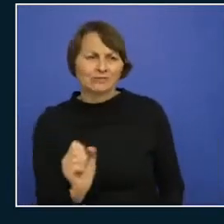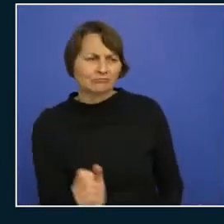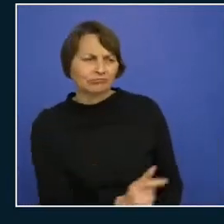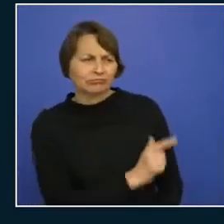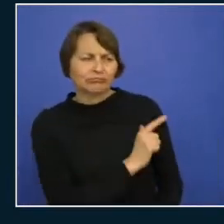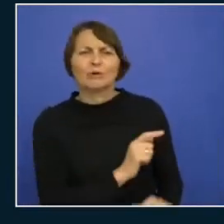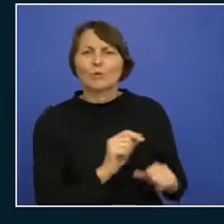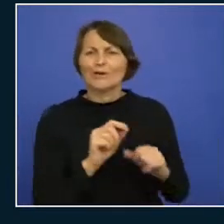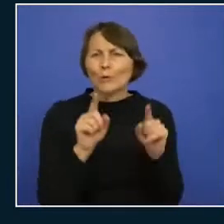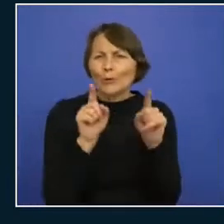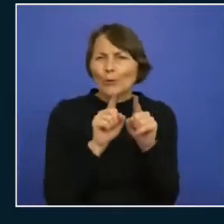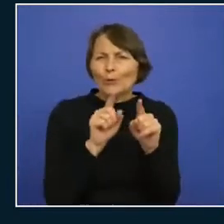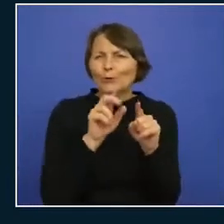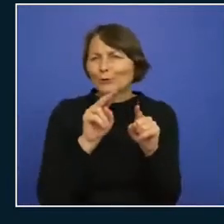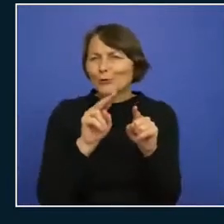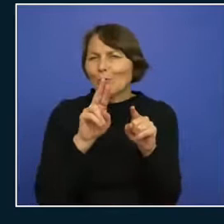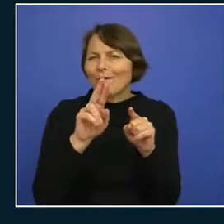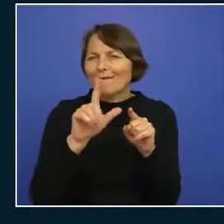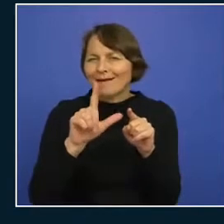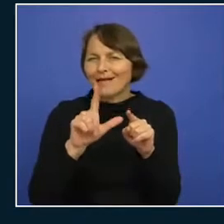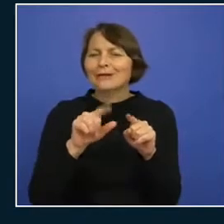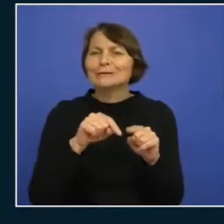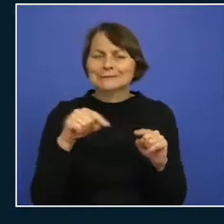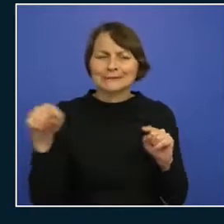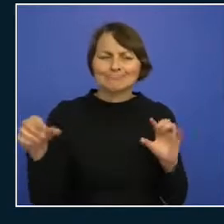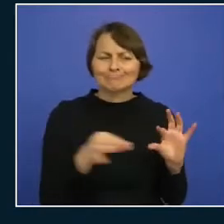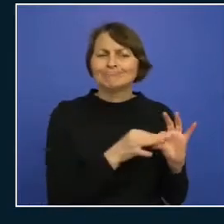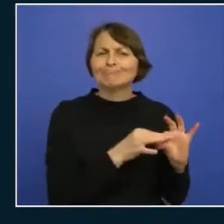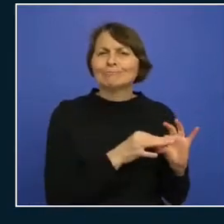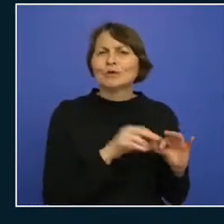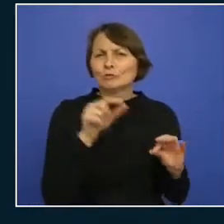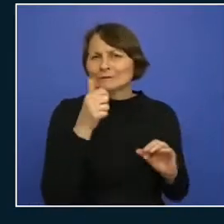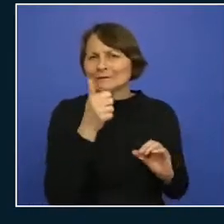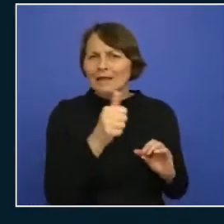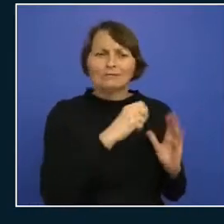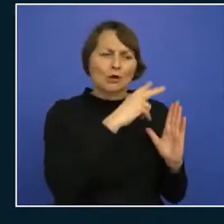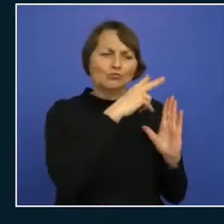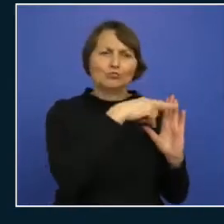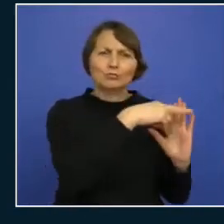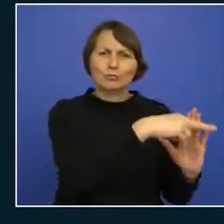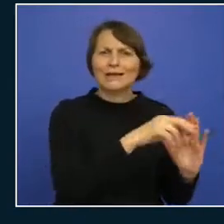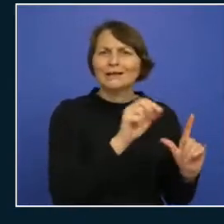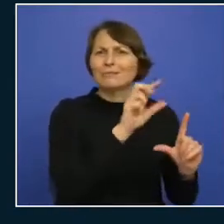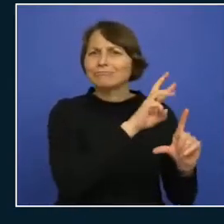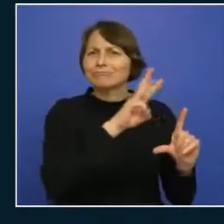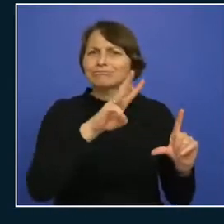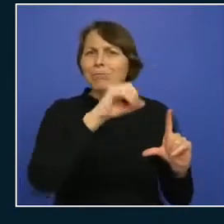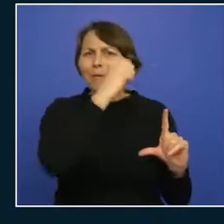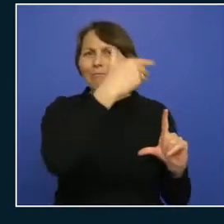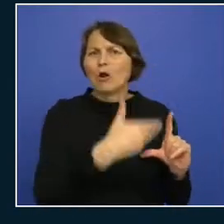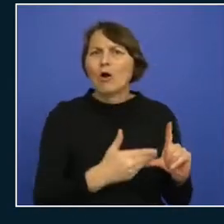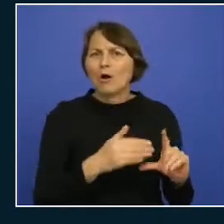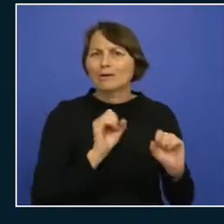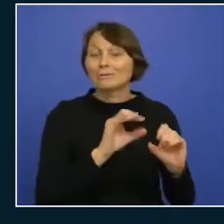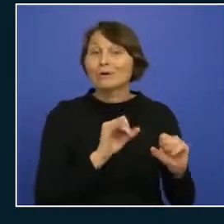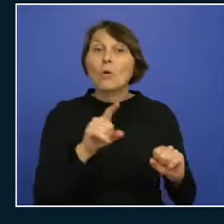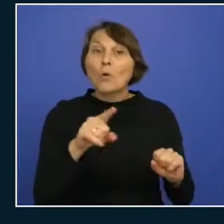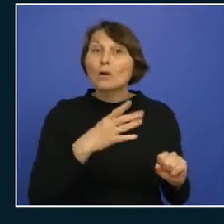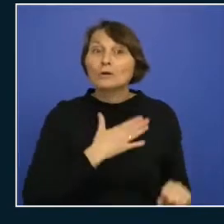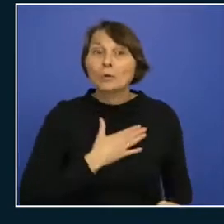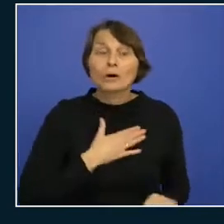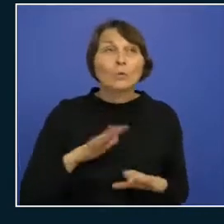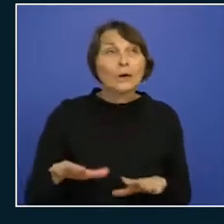url to uh to the blog series and otherwise uh everyone uh who already wants to start reading can just search for the azure bakery and then uh